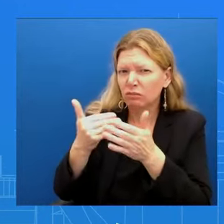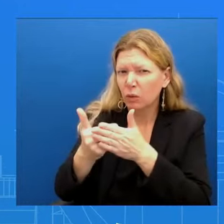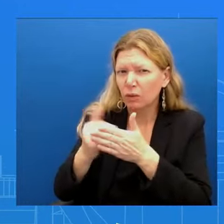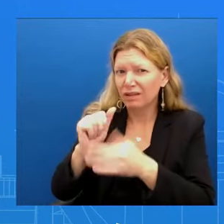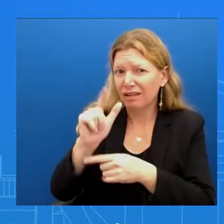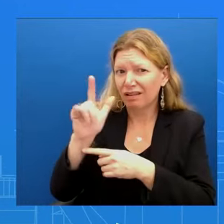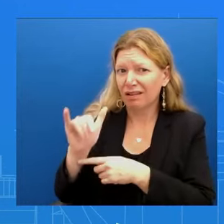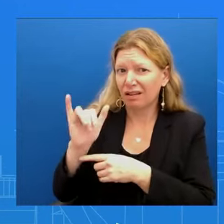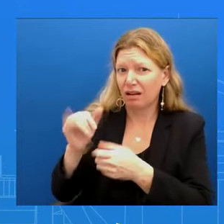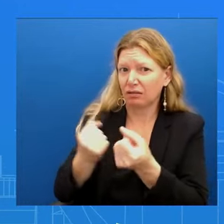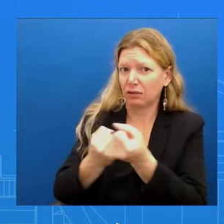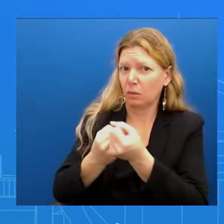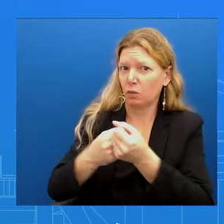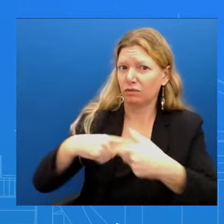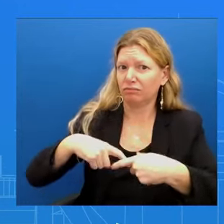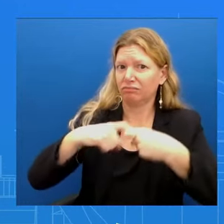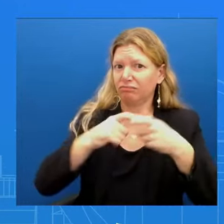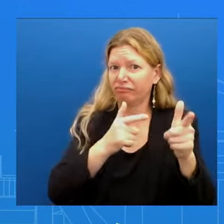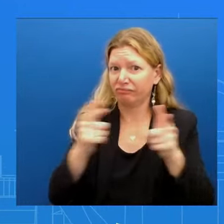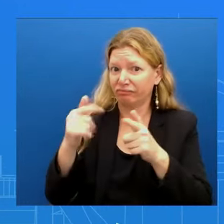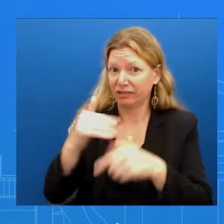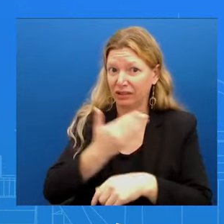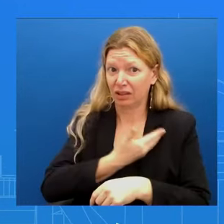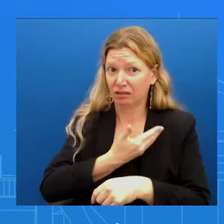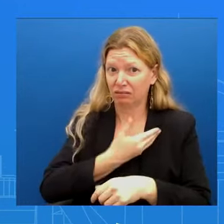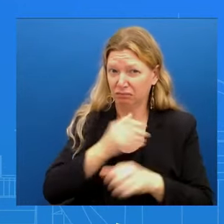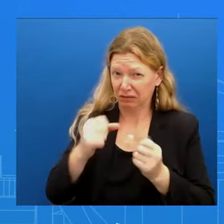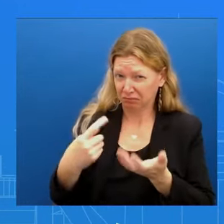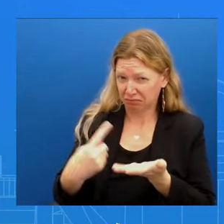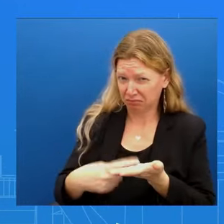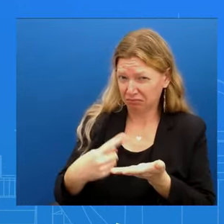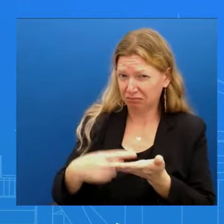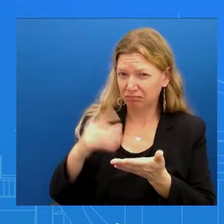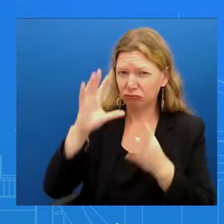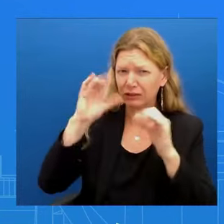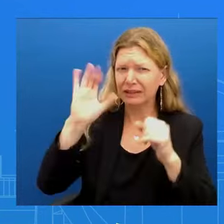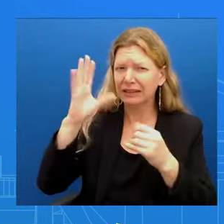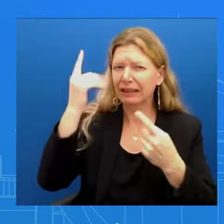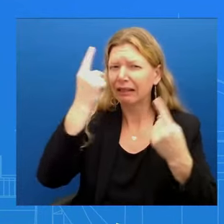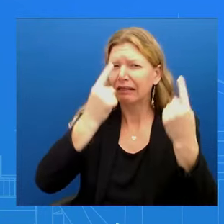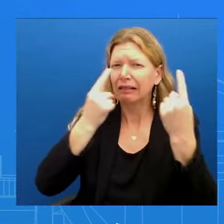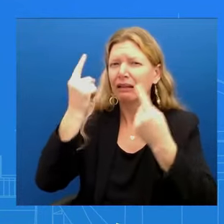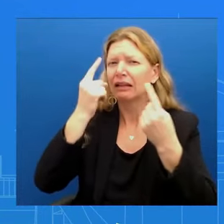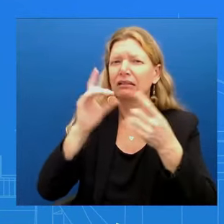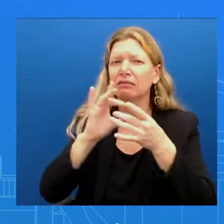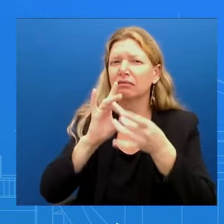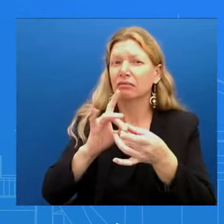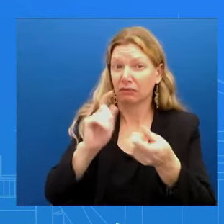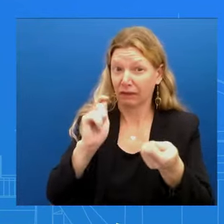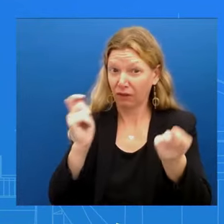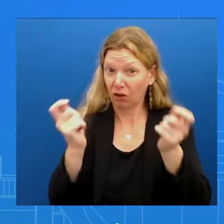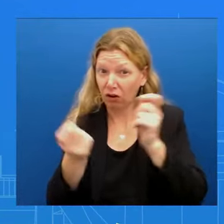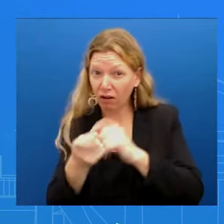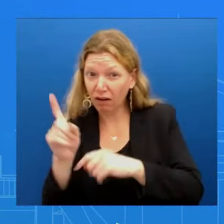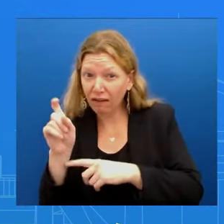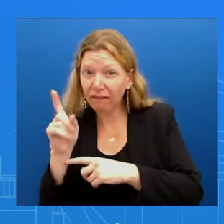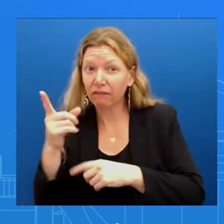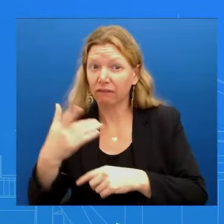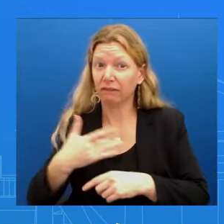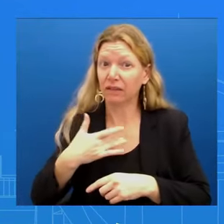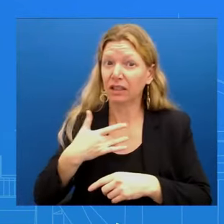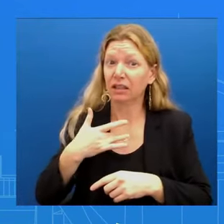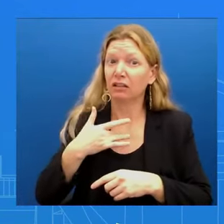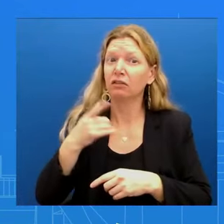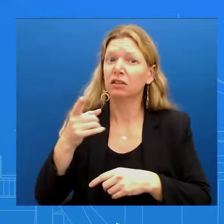all? You know, is he a little bit closer to potentially supporting that publicly than say a month ago? Has his thinking on that evolved